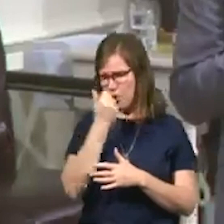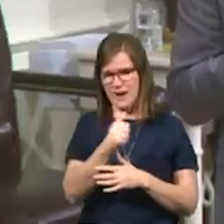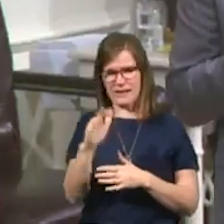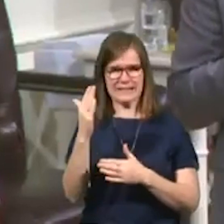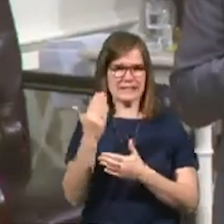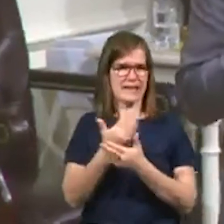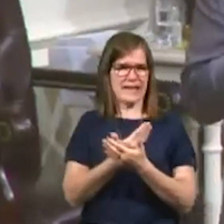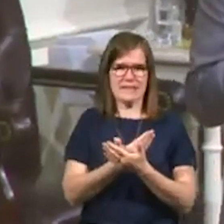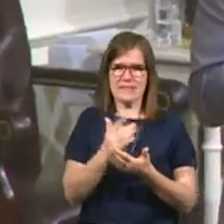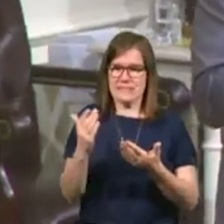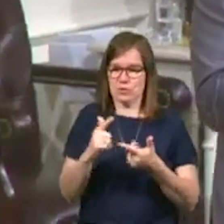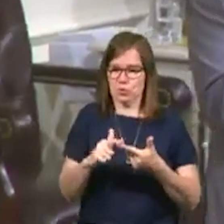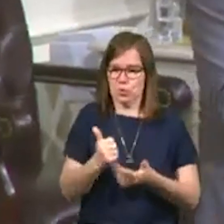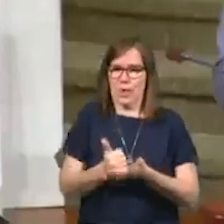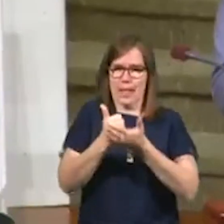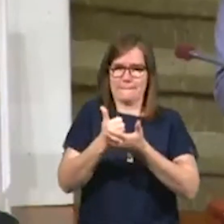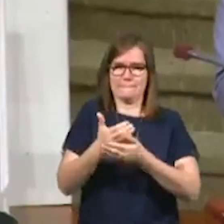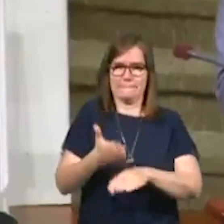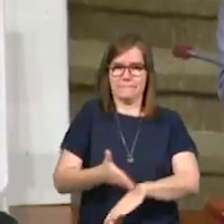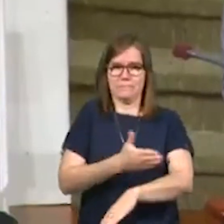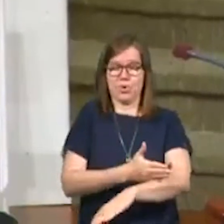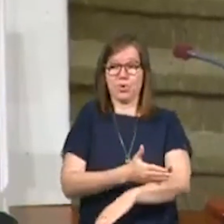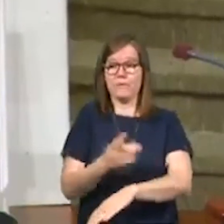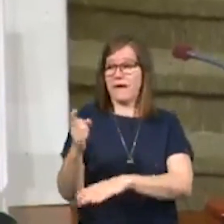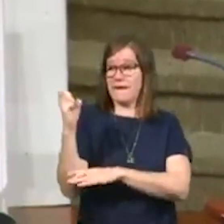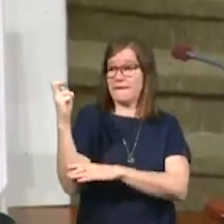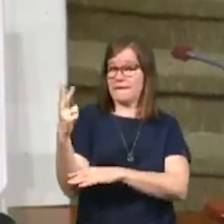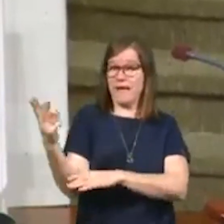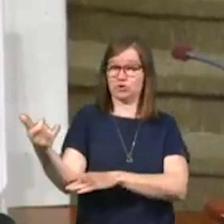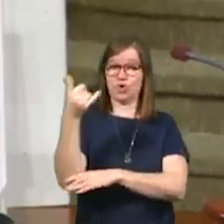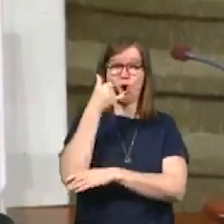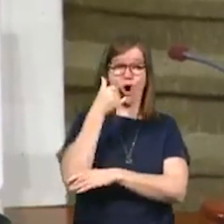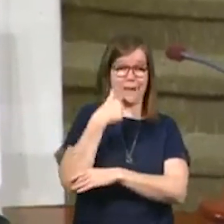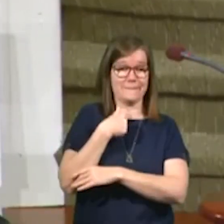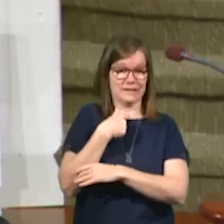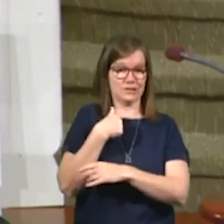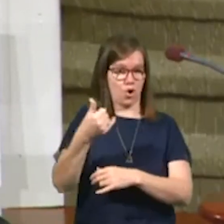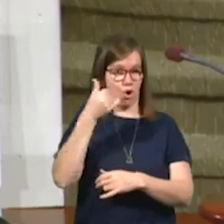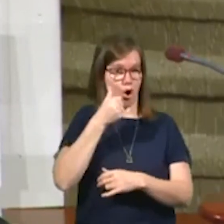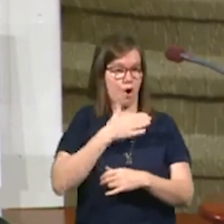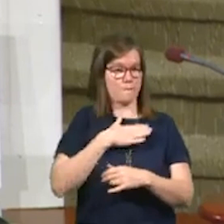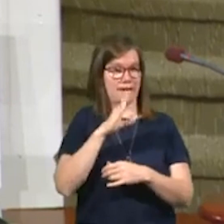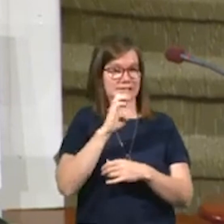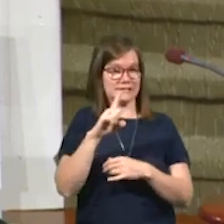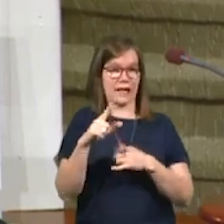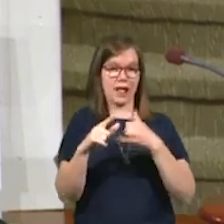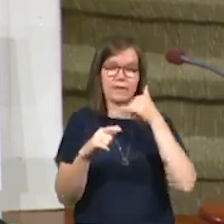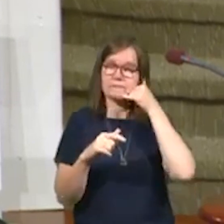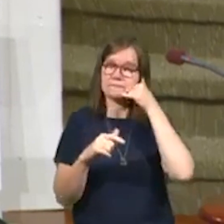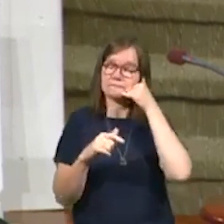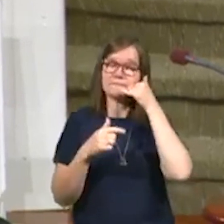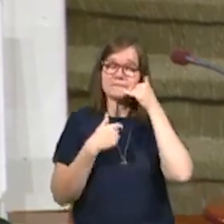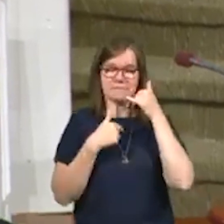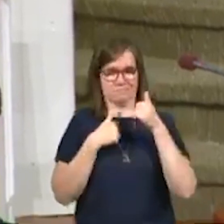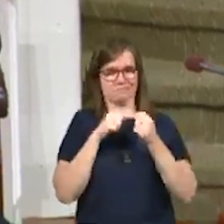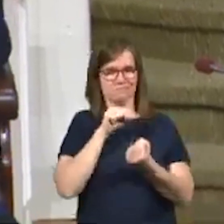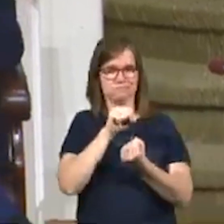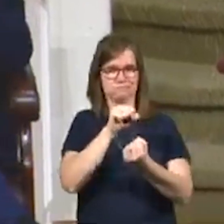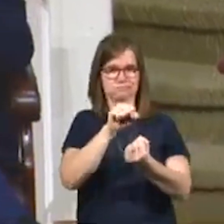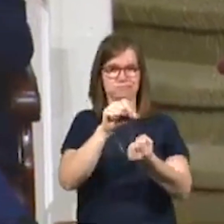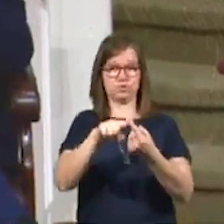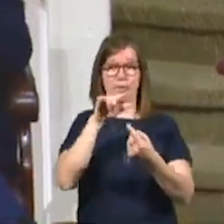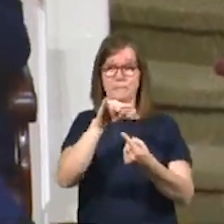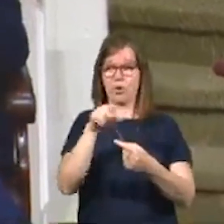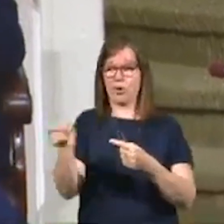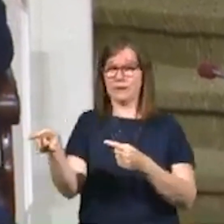bring it back. And an evangelist called me. He just happened to call my cell phone and I was on my way to the airport. And